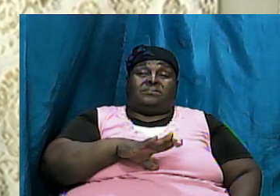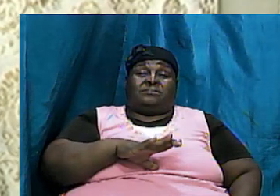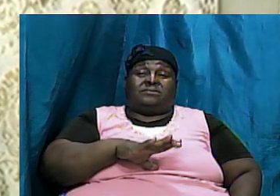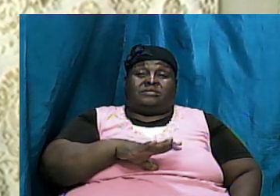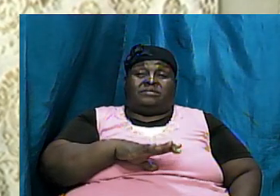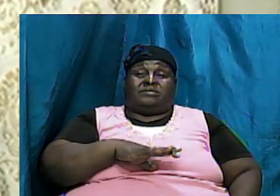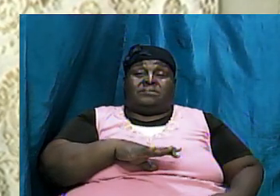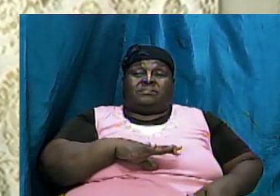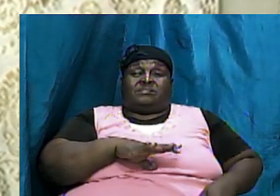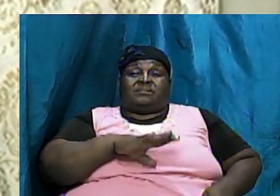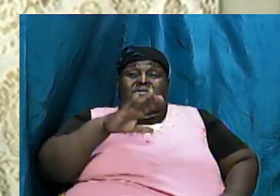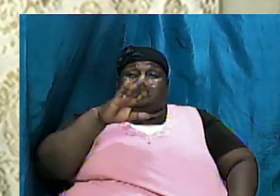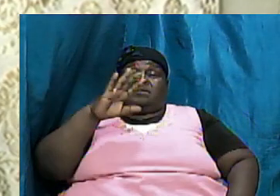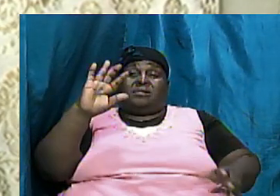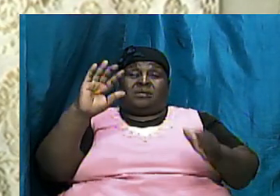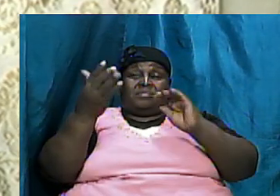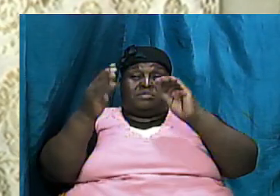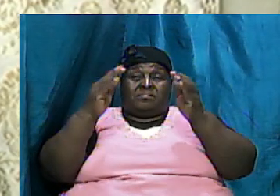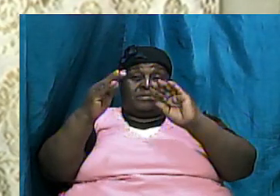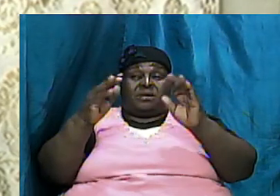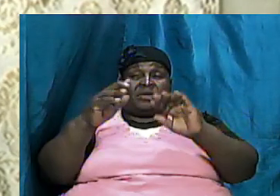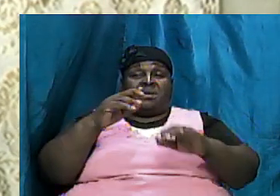became drunk